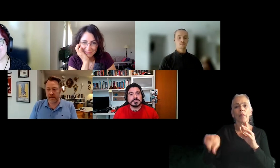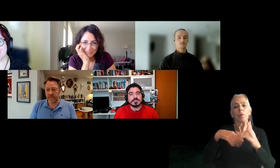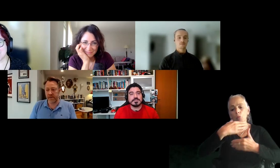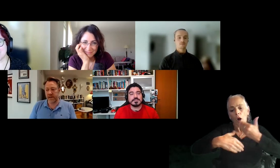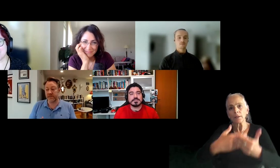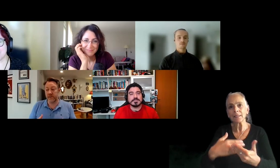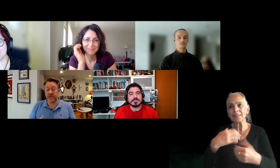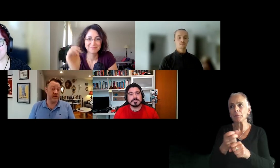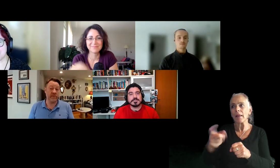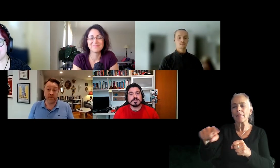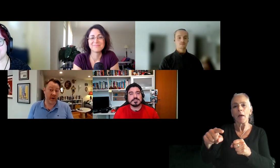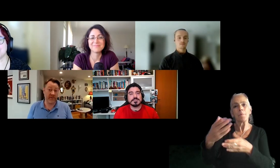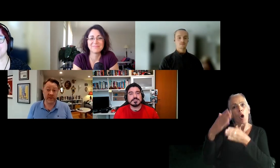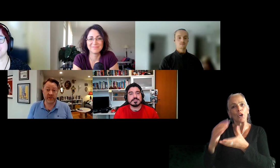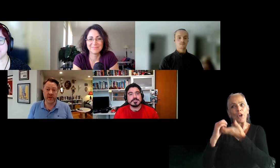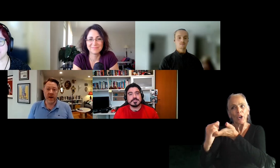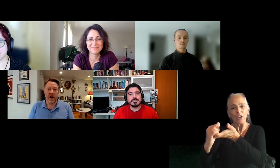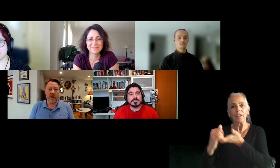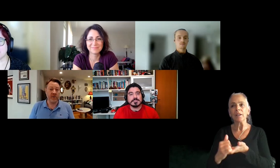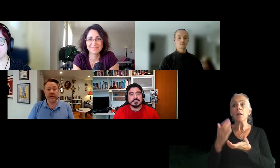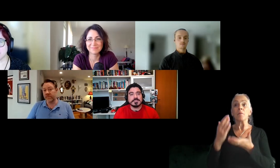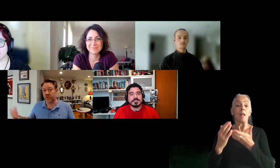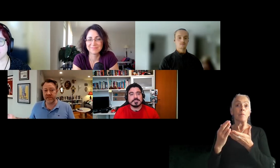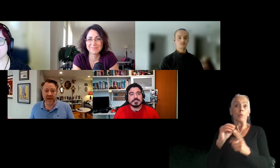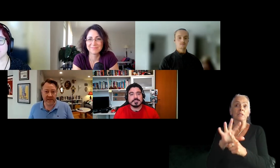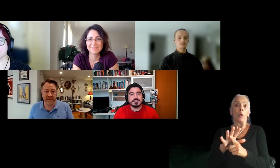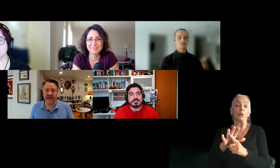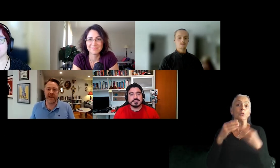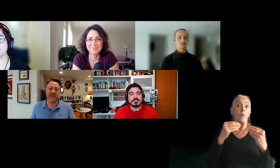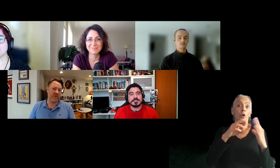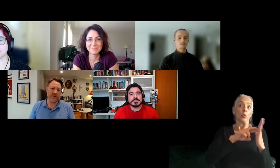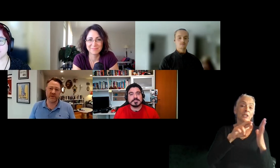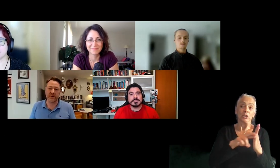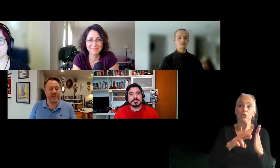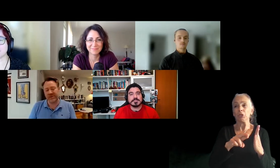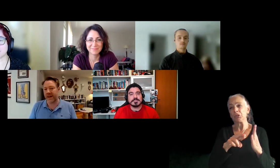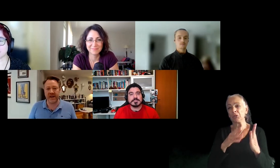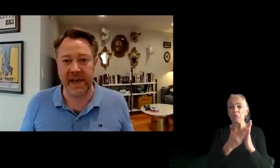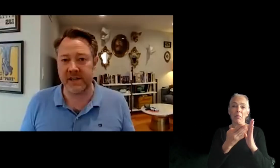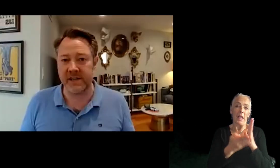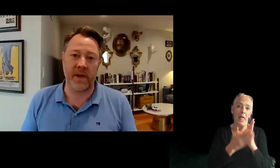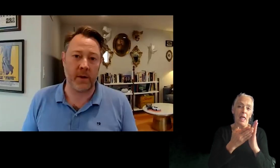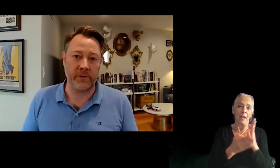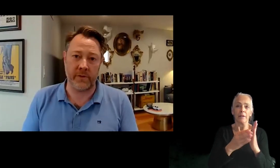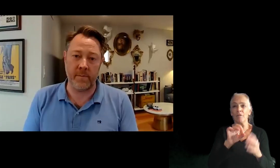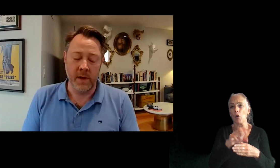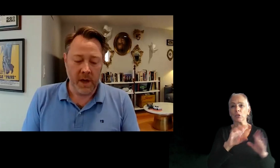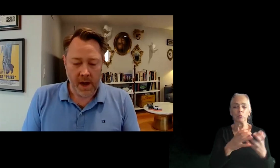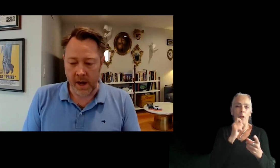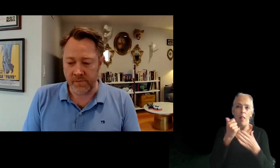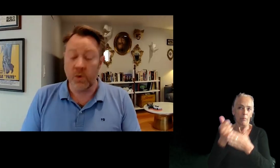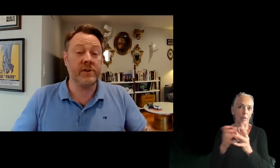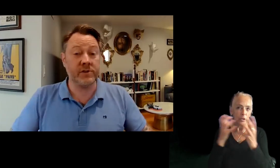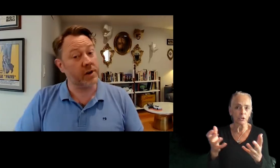they might be exposed to you, like market research, um, which only comes towards the end and it's more of a focus group. It's really not going to change. It's not going to be that helpful for them.